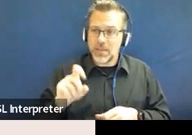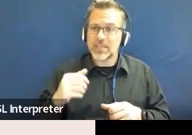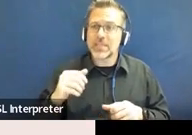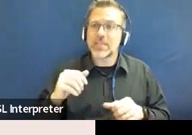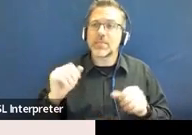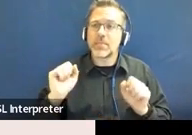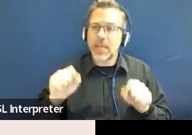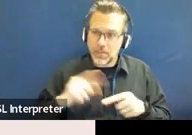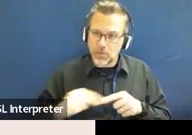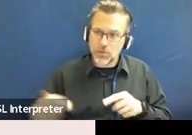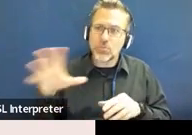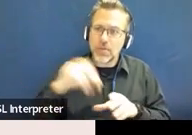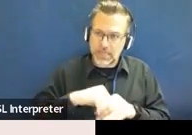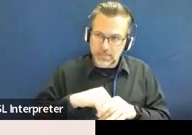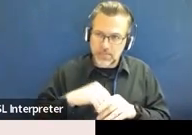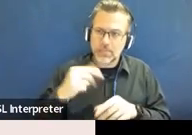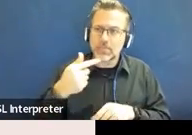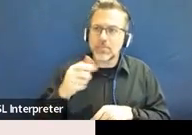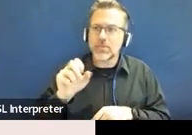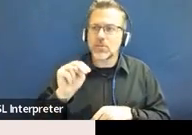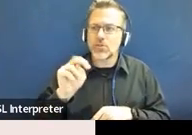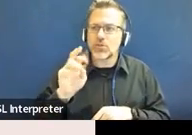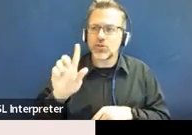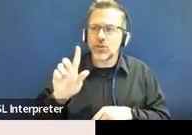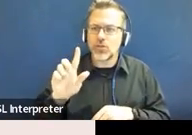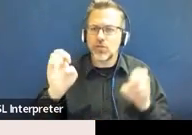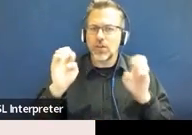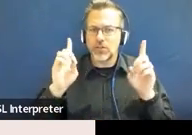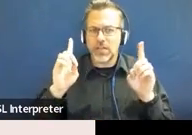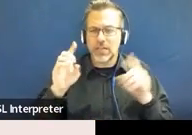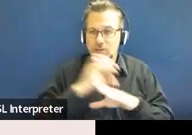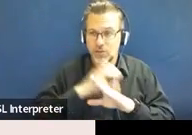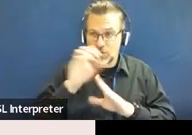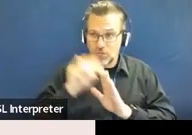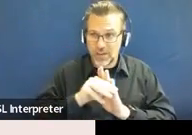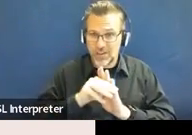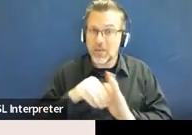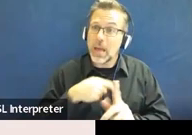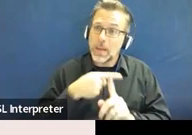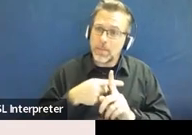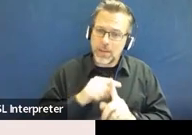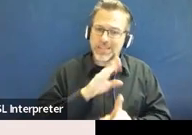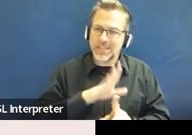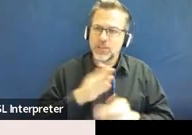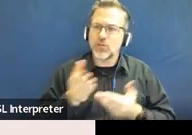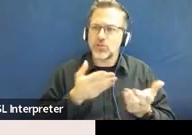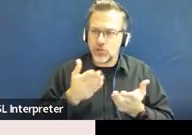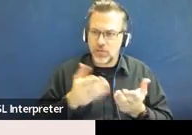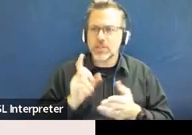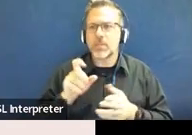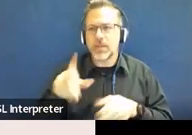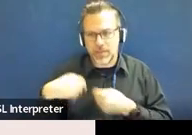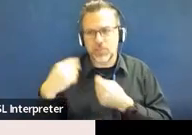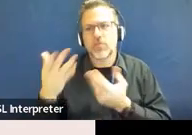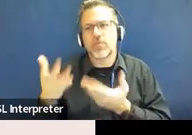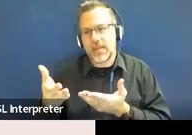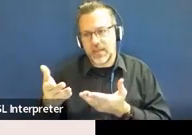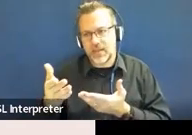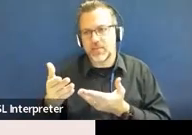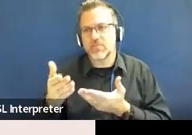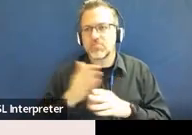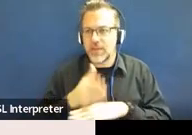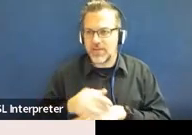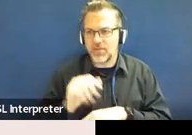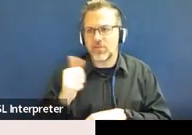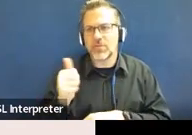in the Gen Ed curriculum, as well as any services that they need to continue progressing towards their IEP goals.